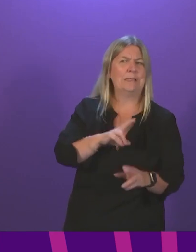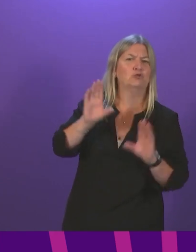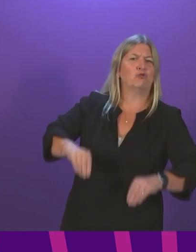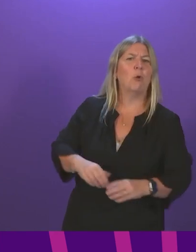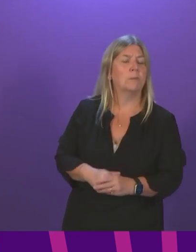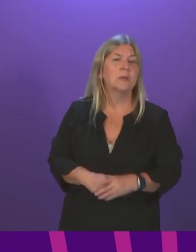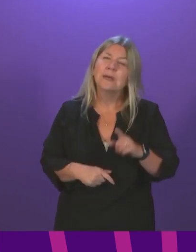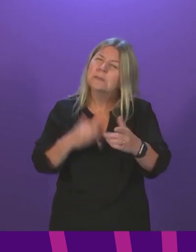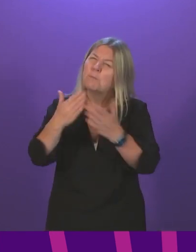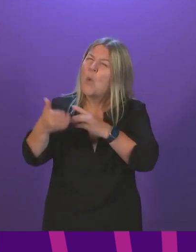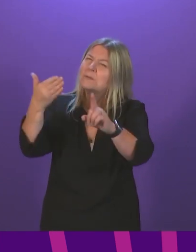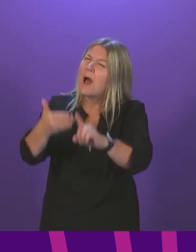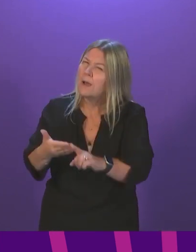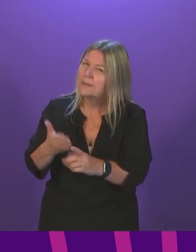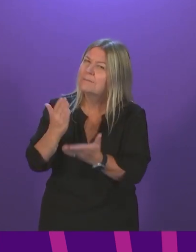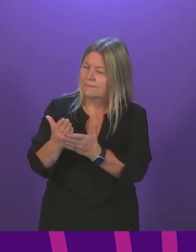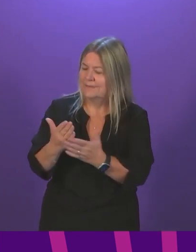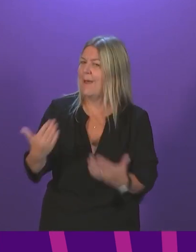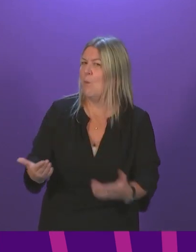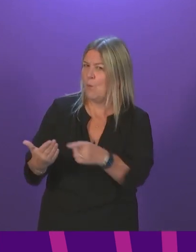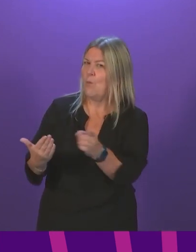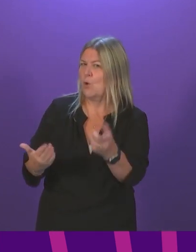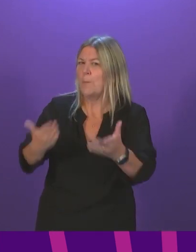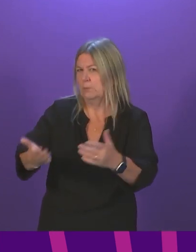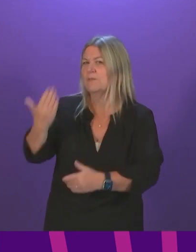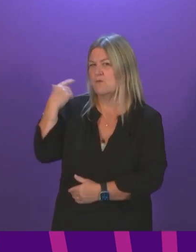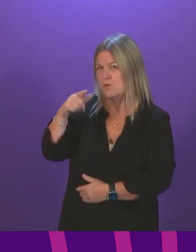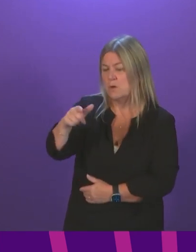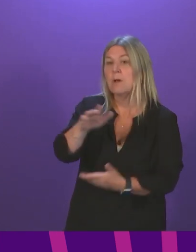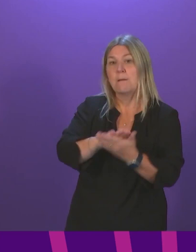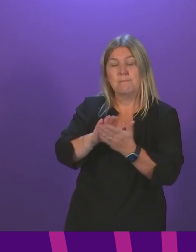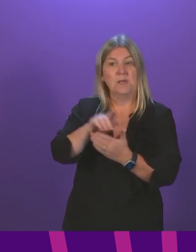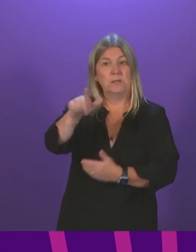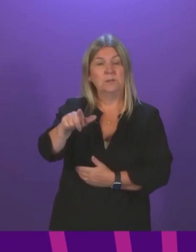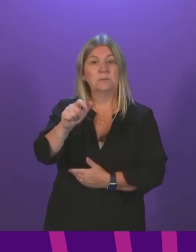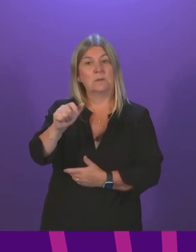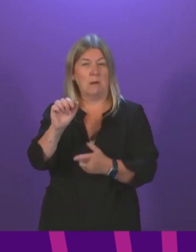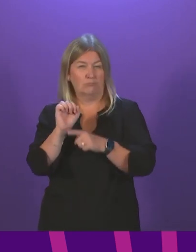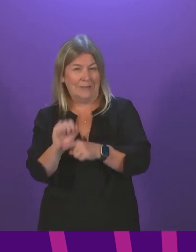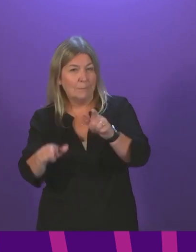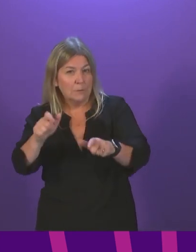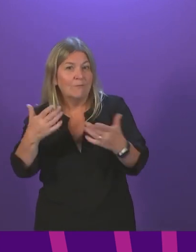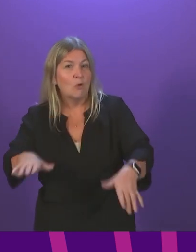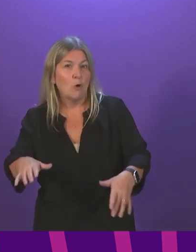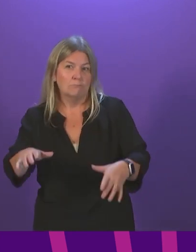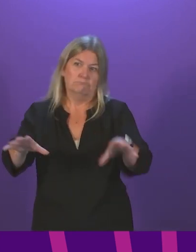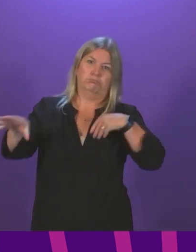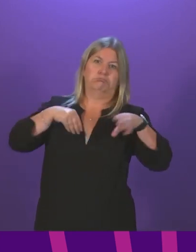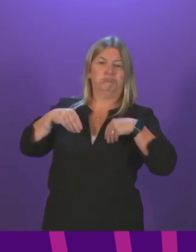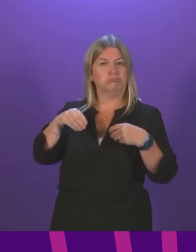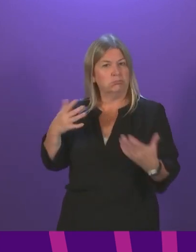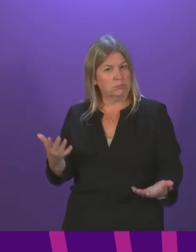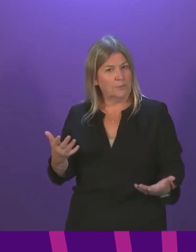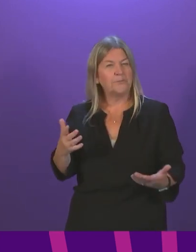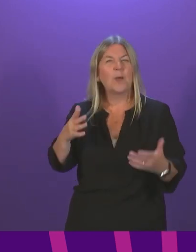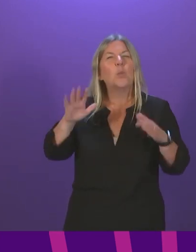basis in order that it can protect people from the risk of infection without undue and unnecessary